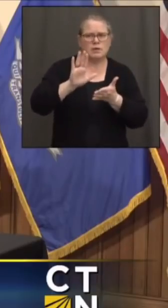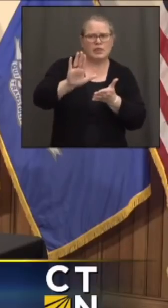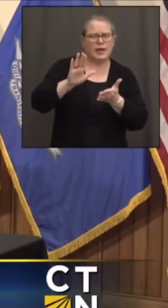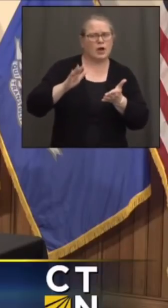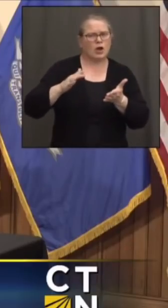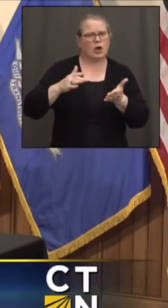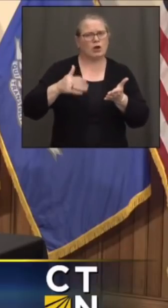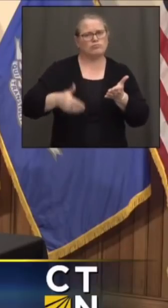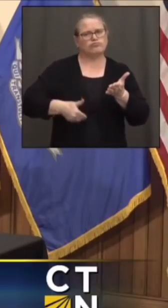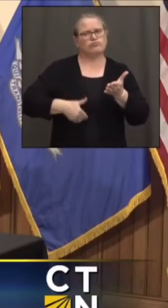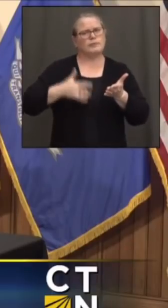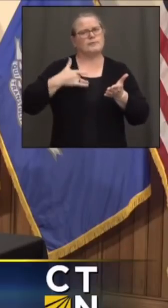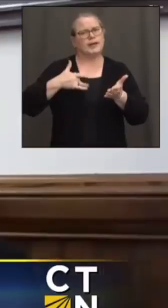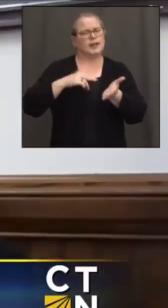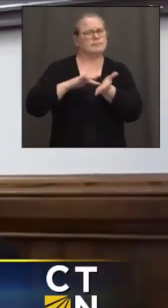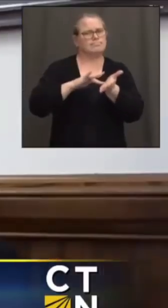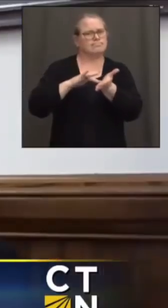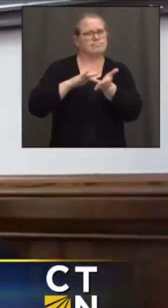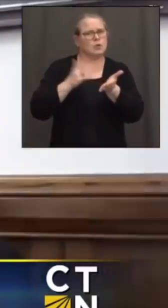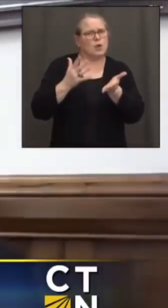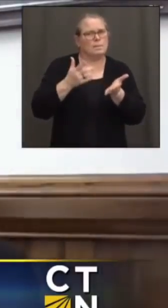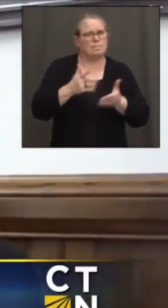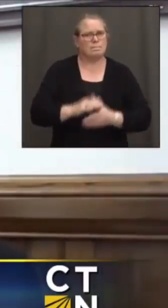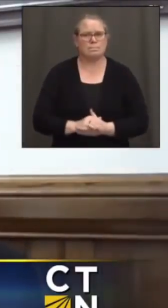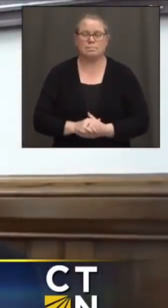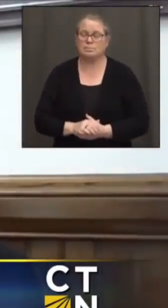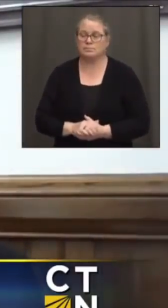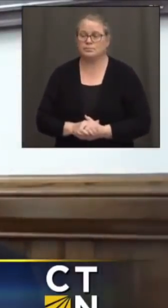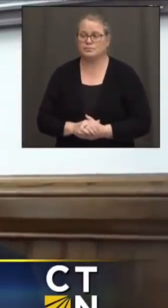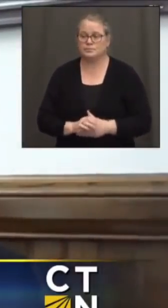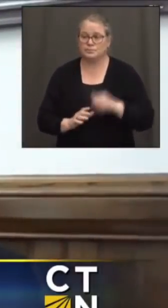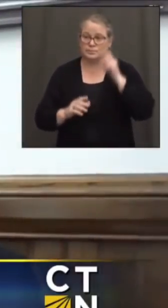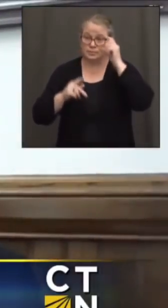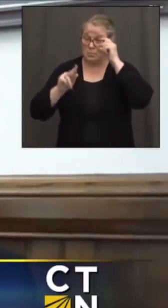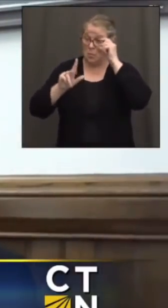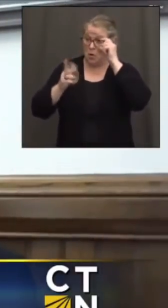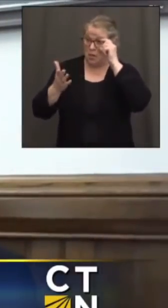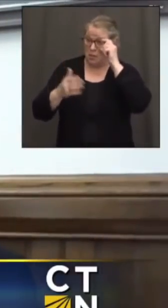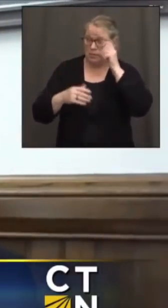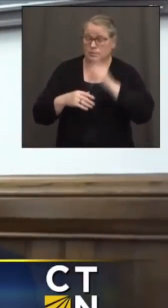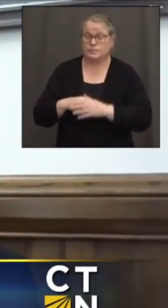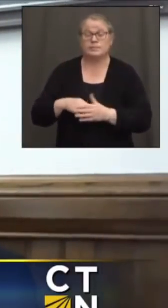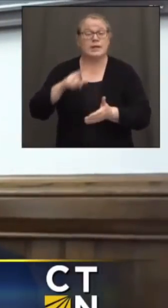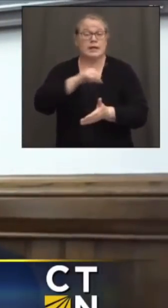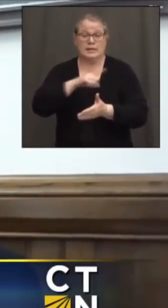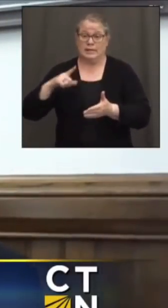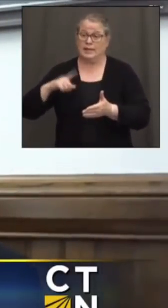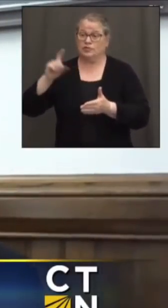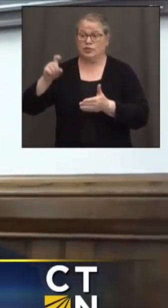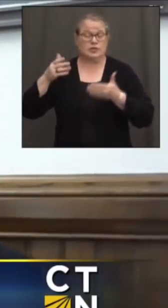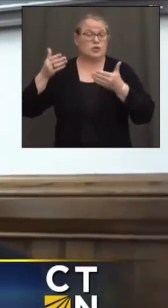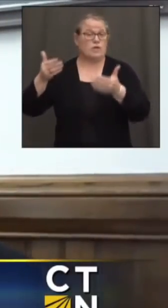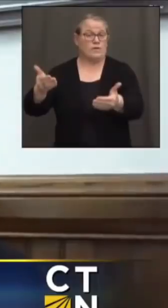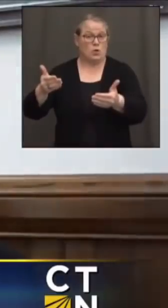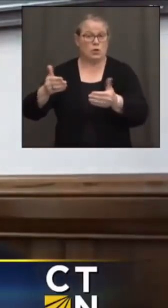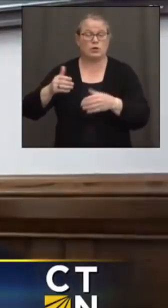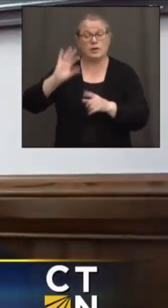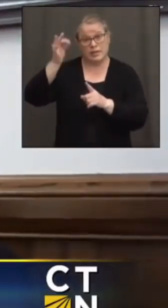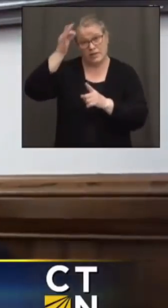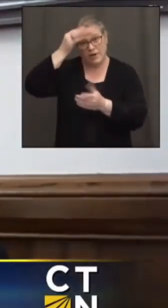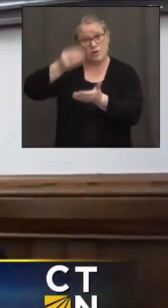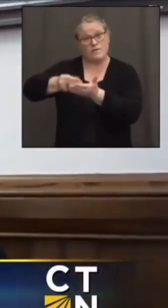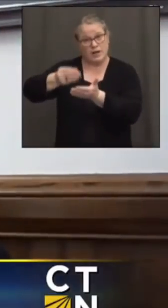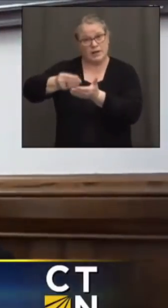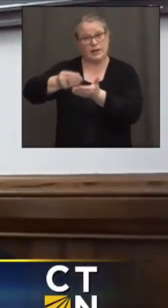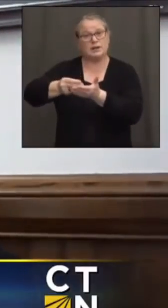Paul? Well, the legislature will need to move forward and approve the federal funding package that the governor